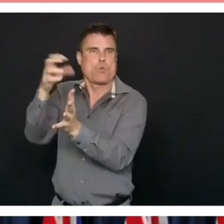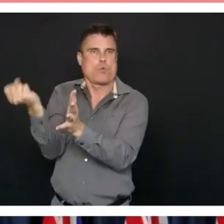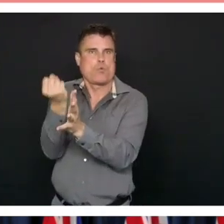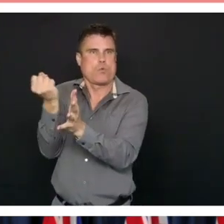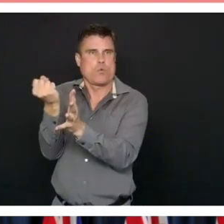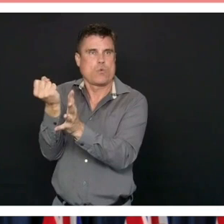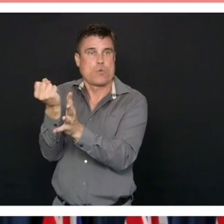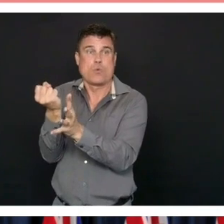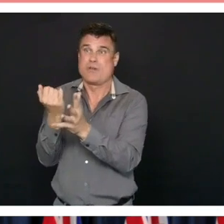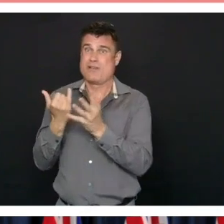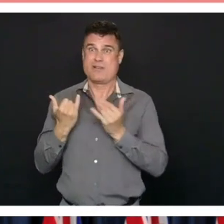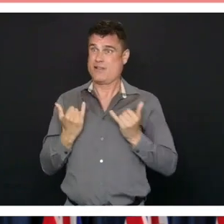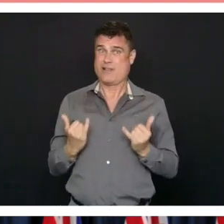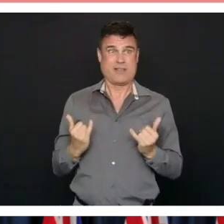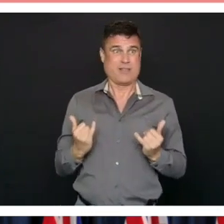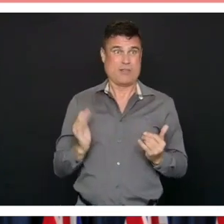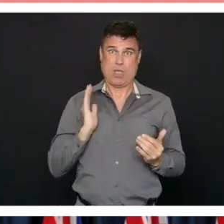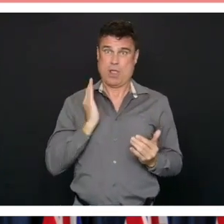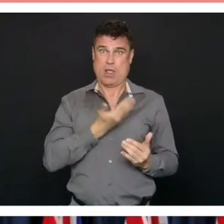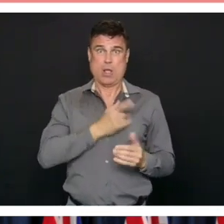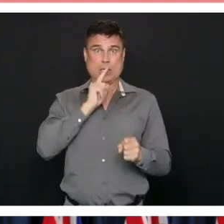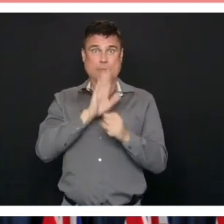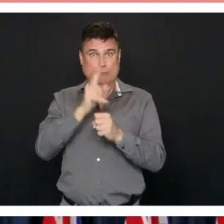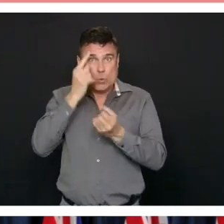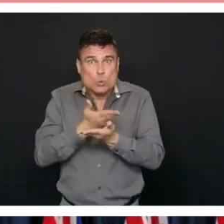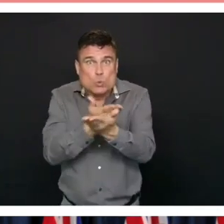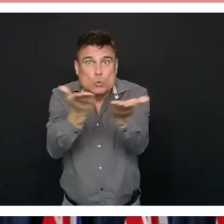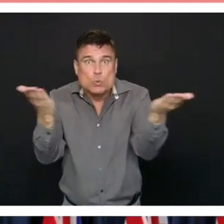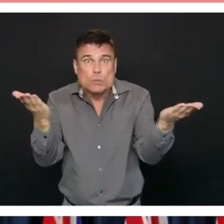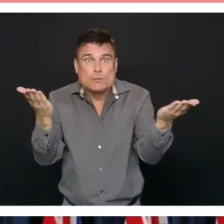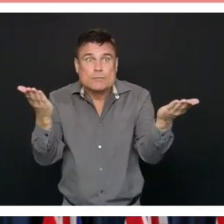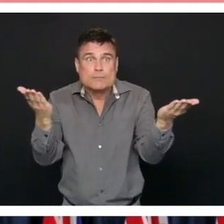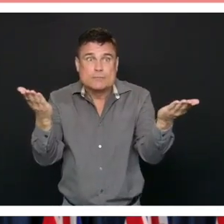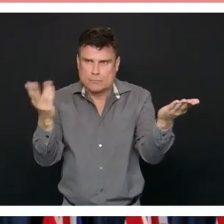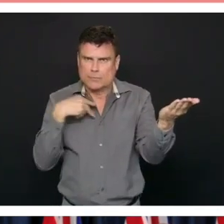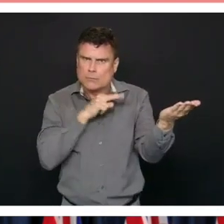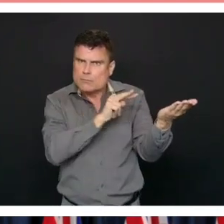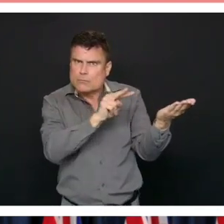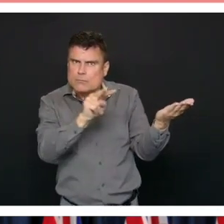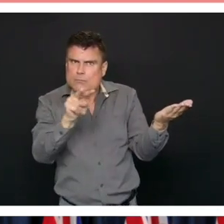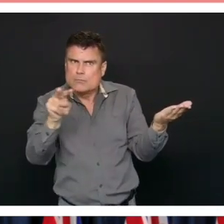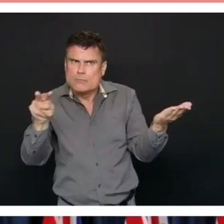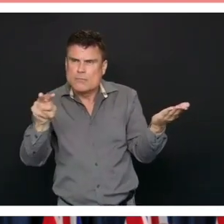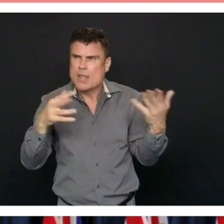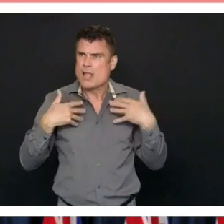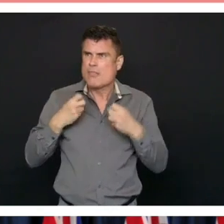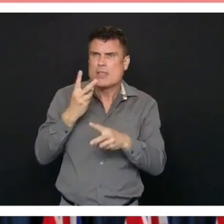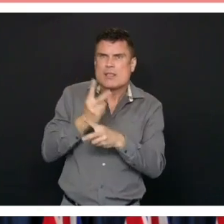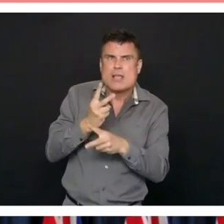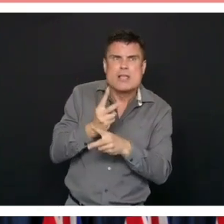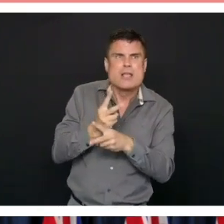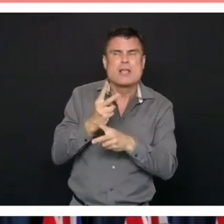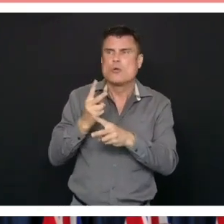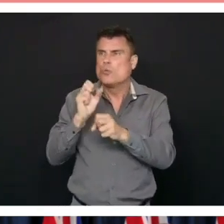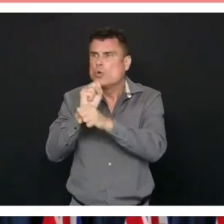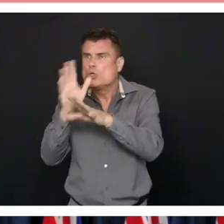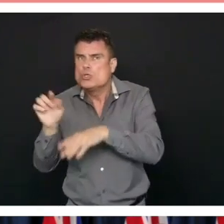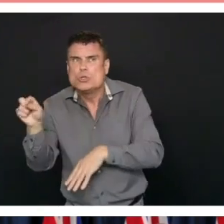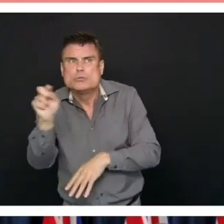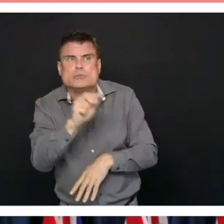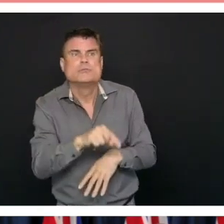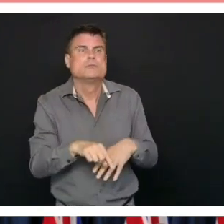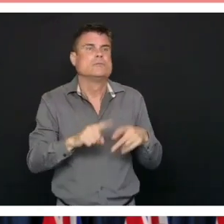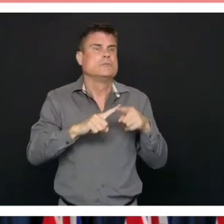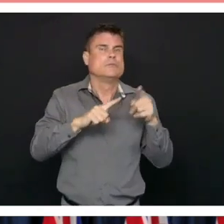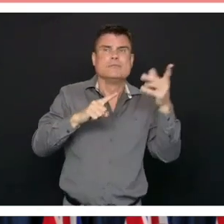our commitment to you is this. There has been an enormous commitment by health care workers, by the health care system, by the premier,